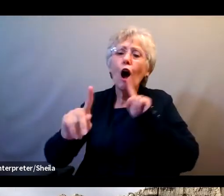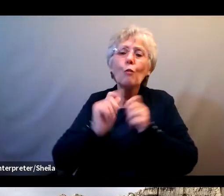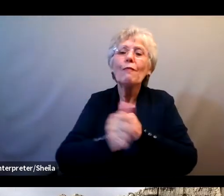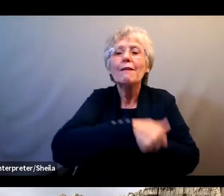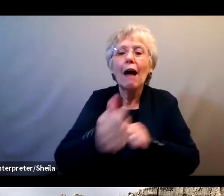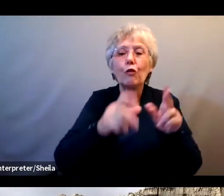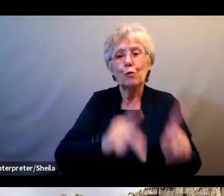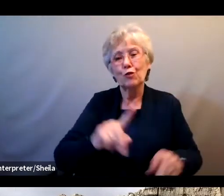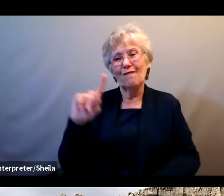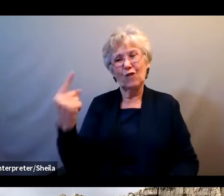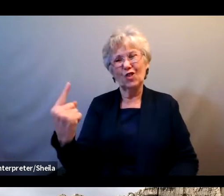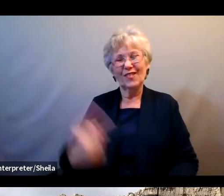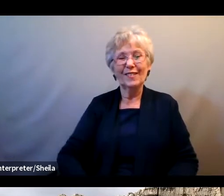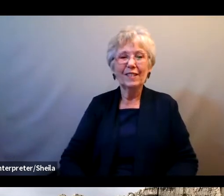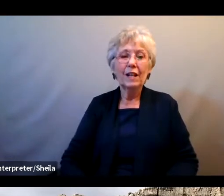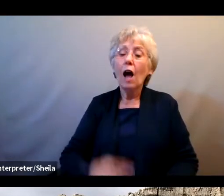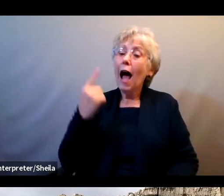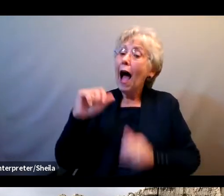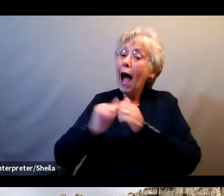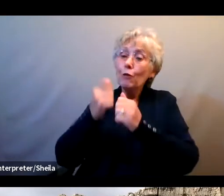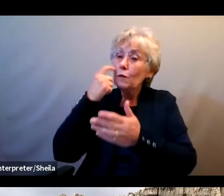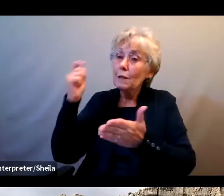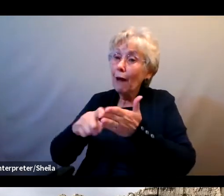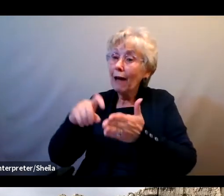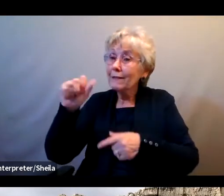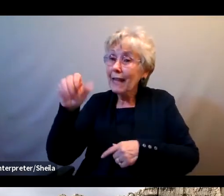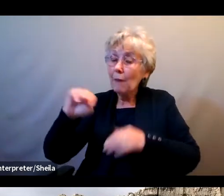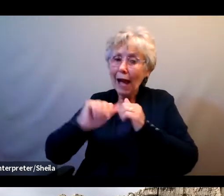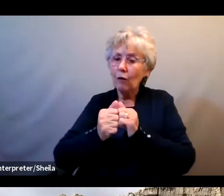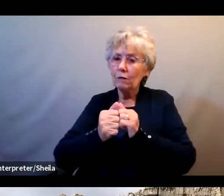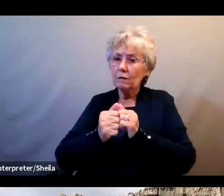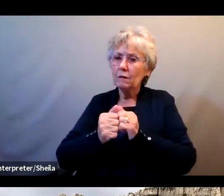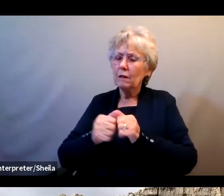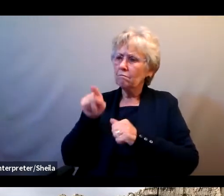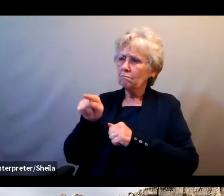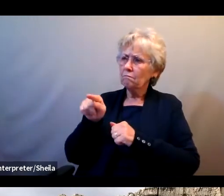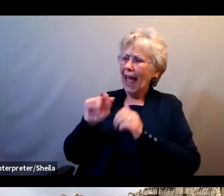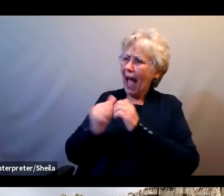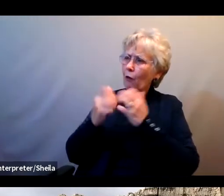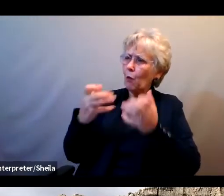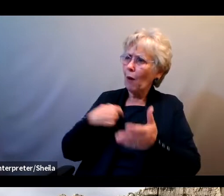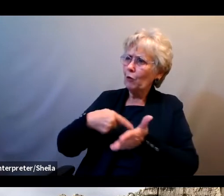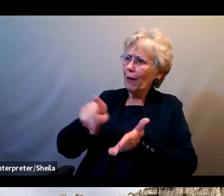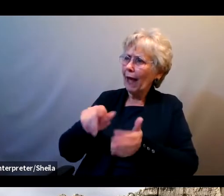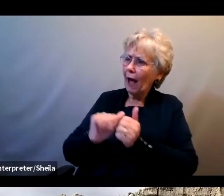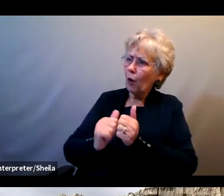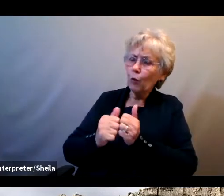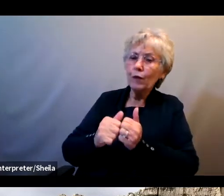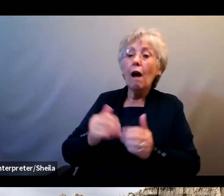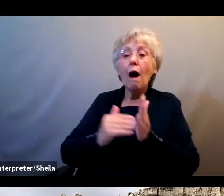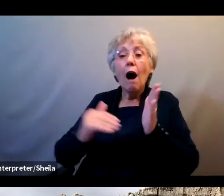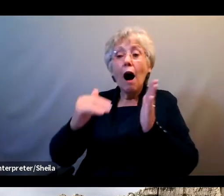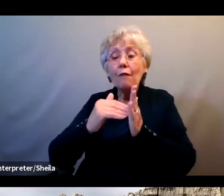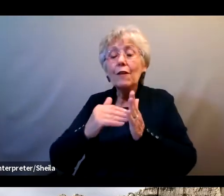So one way to spot a scam is to pay attention to the way the scammer wants you to pay. They often ask you to pay